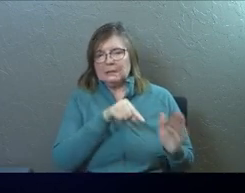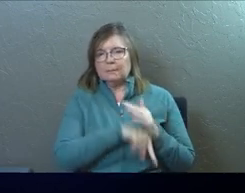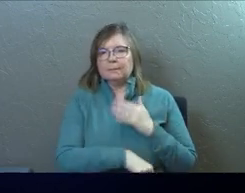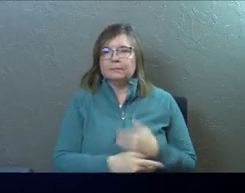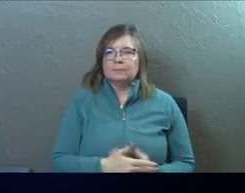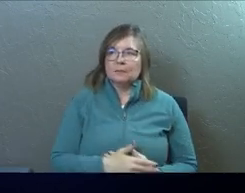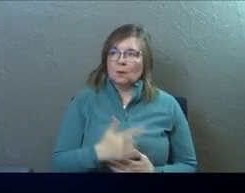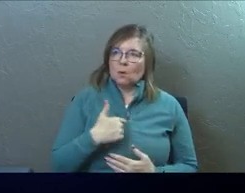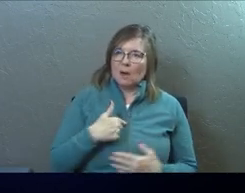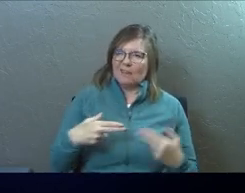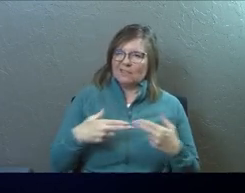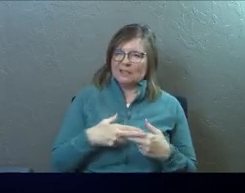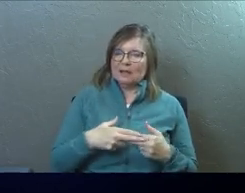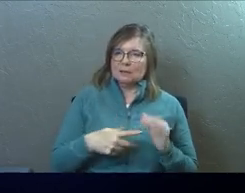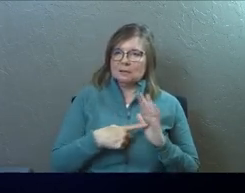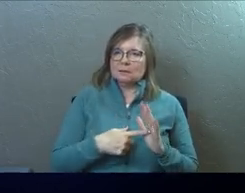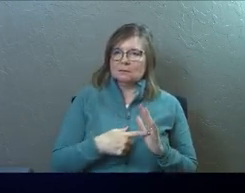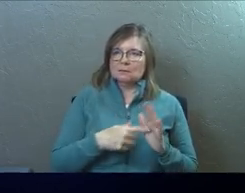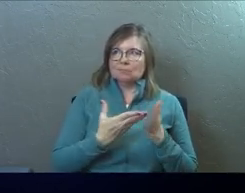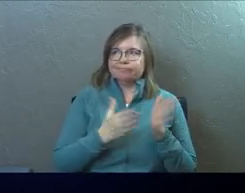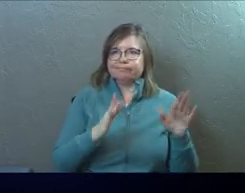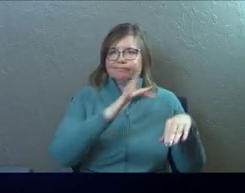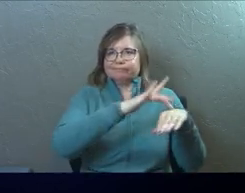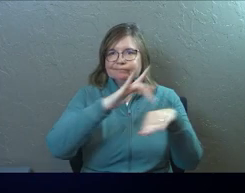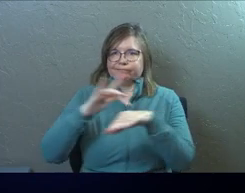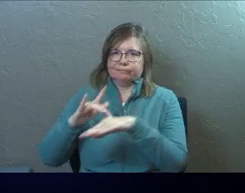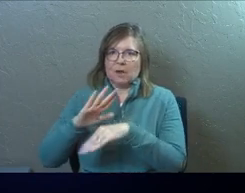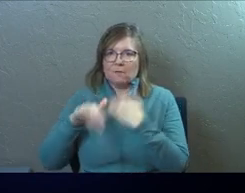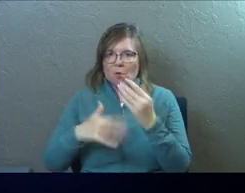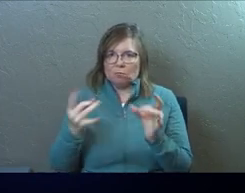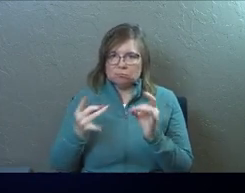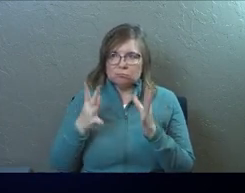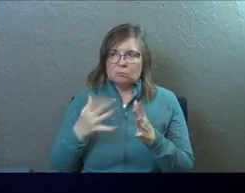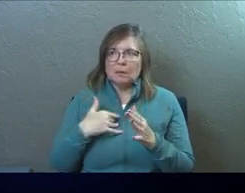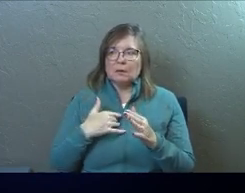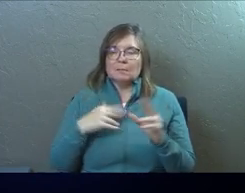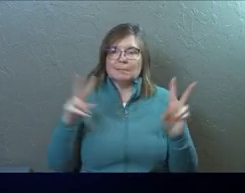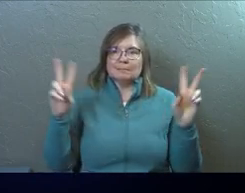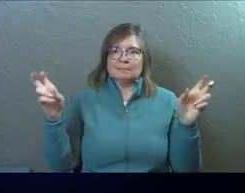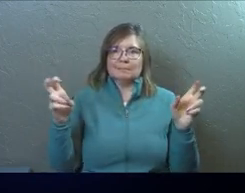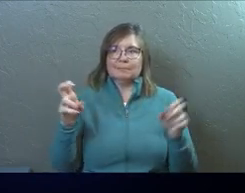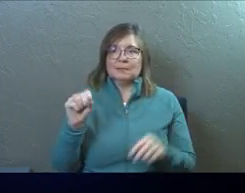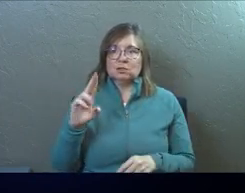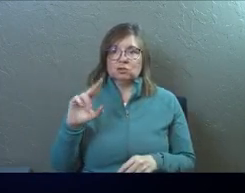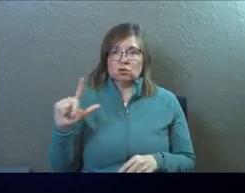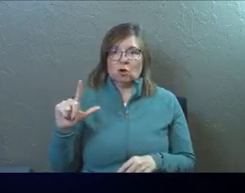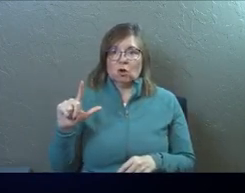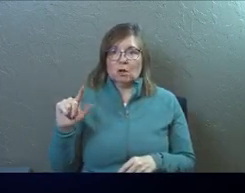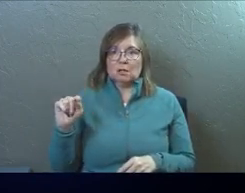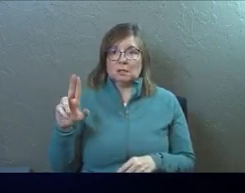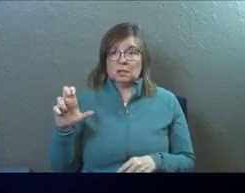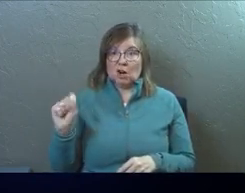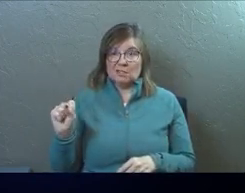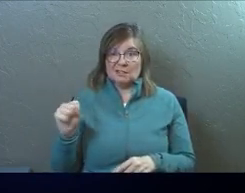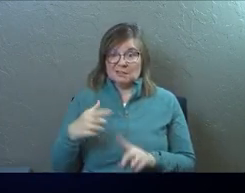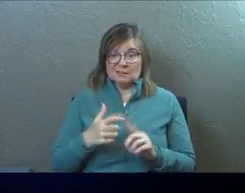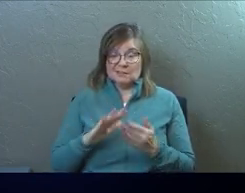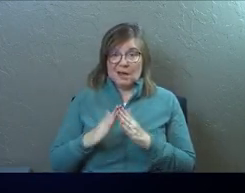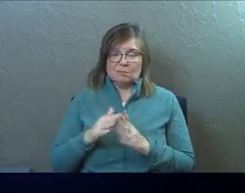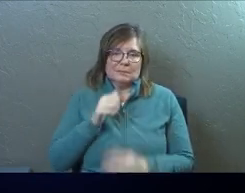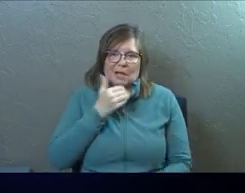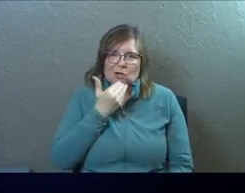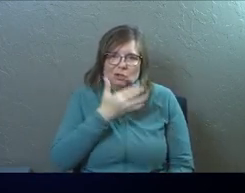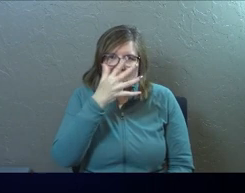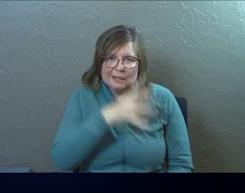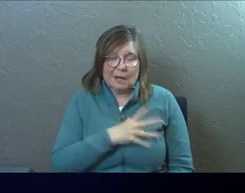And so I've got a slide. We're going to do an overview of Saul here just real quick. My subtext there is Saul of Tarsus, not a great guy. Um,